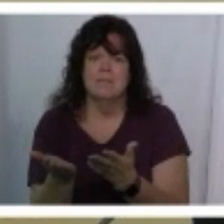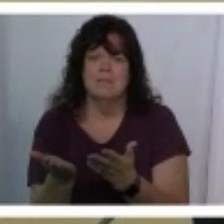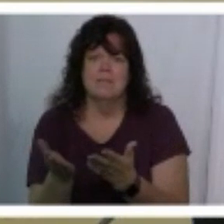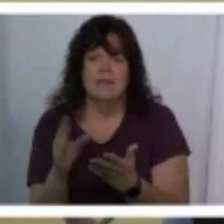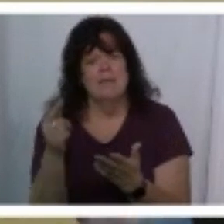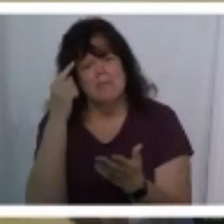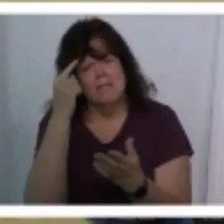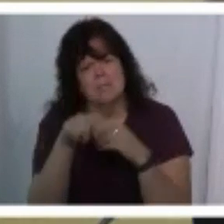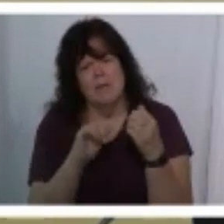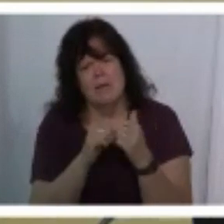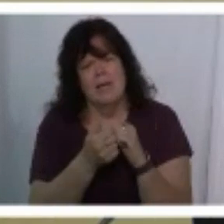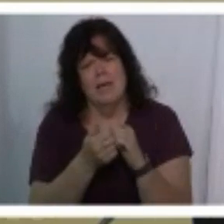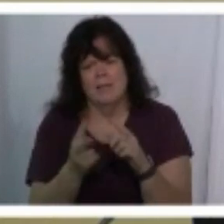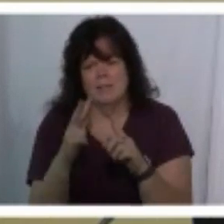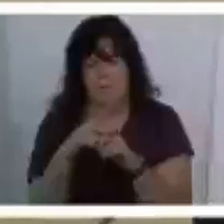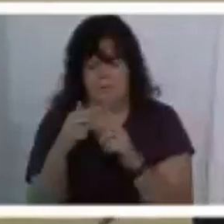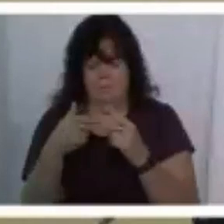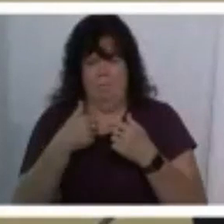and i was thinking about how that's applied to me